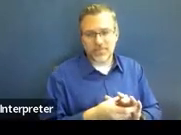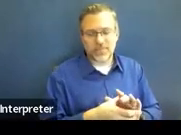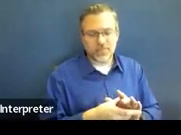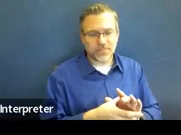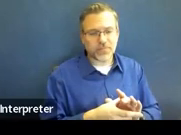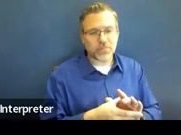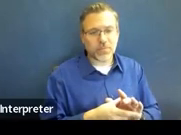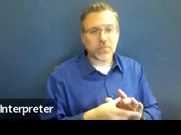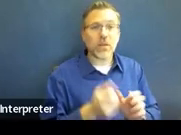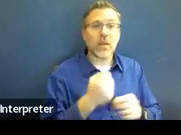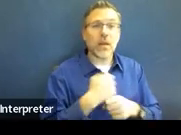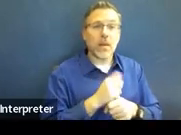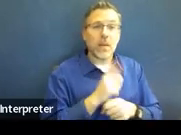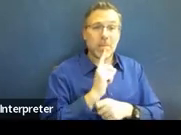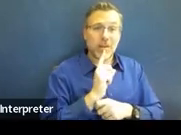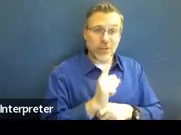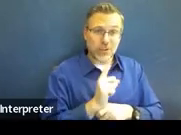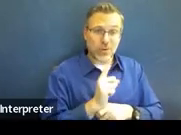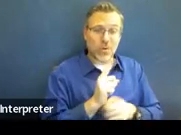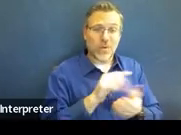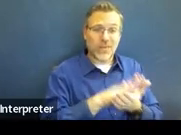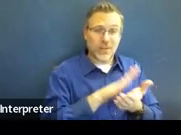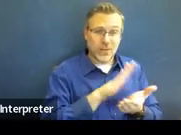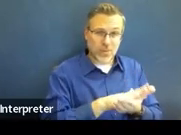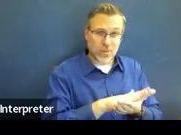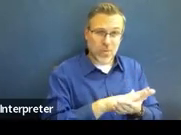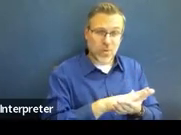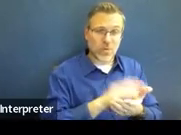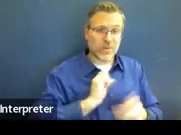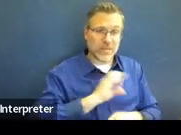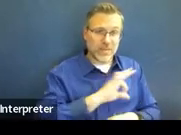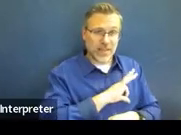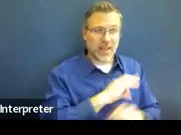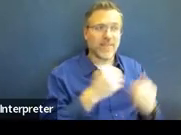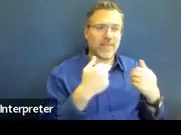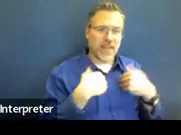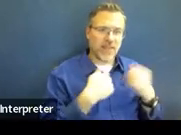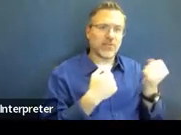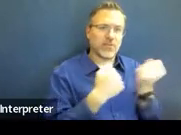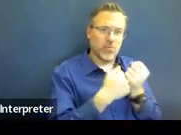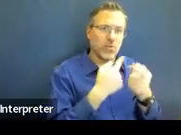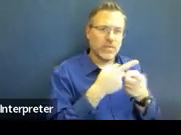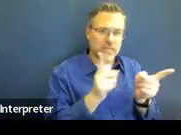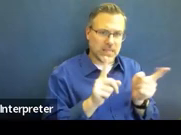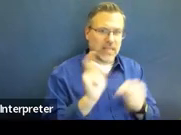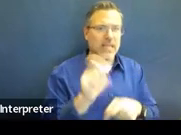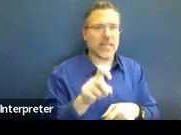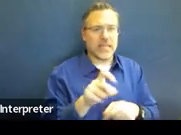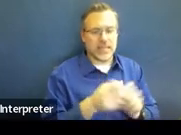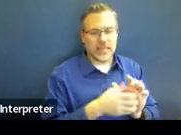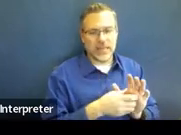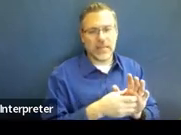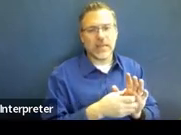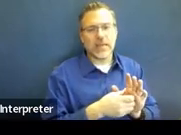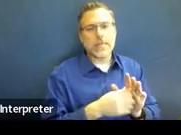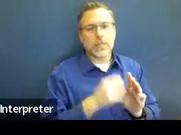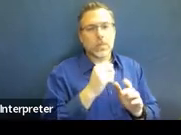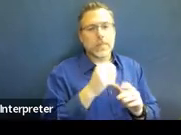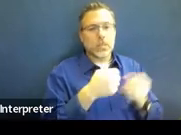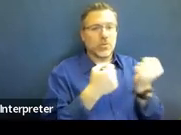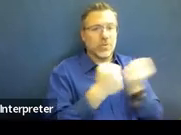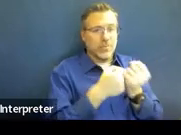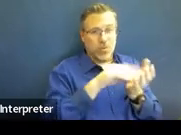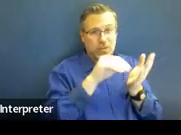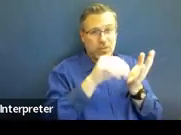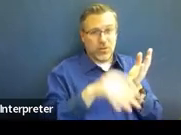making sure that the school personnel have supports that they need to support that student